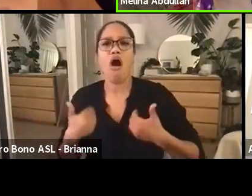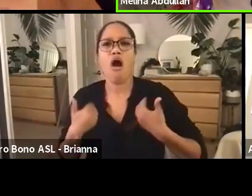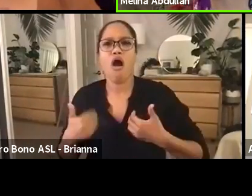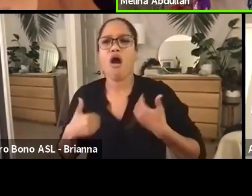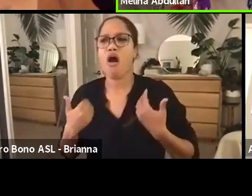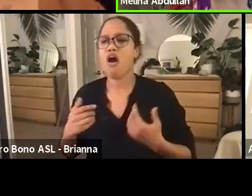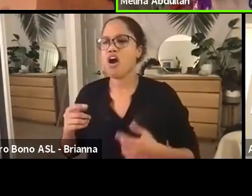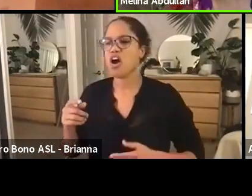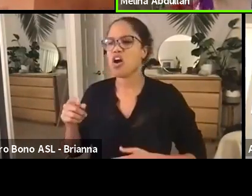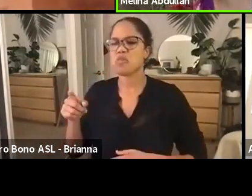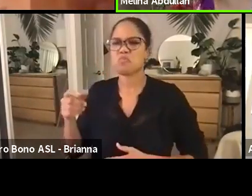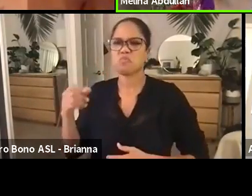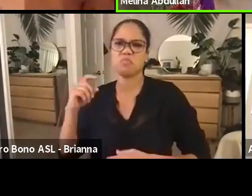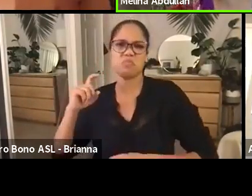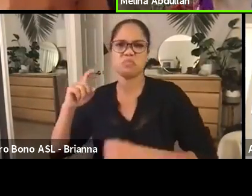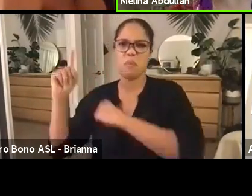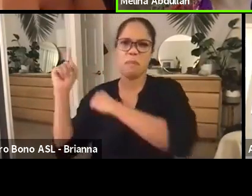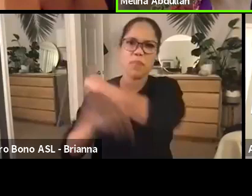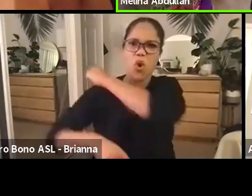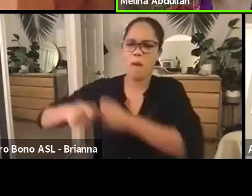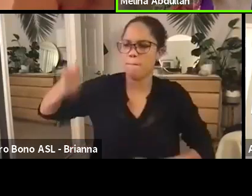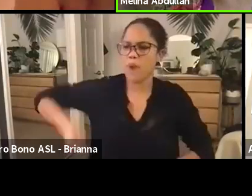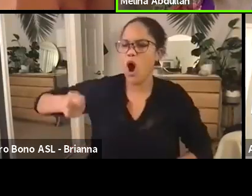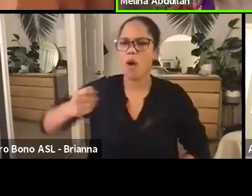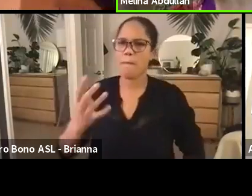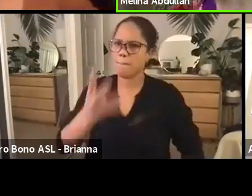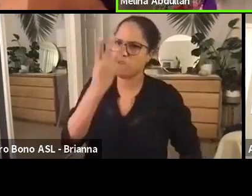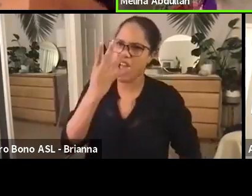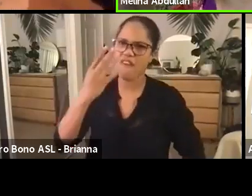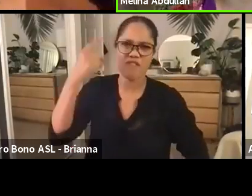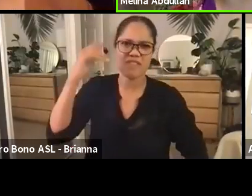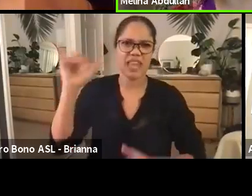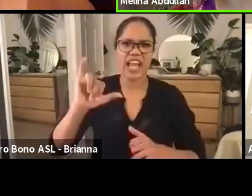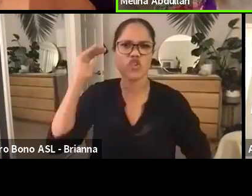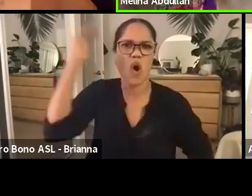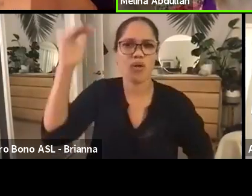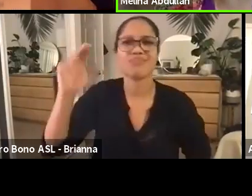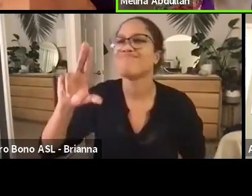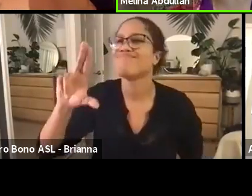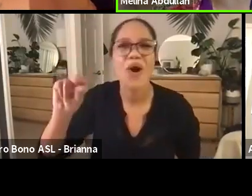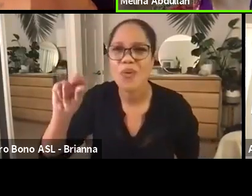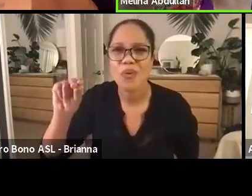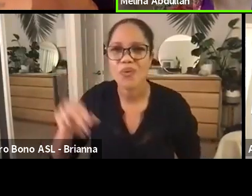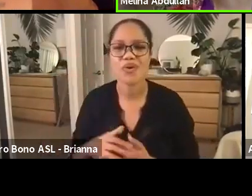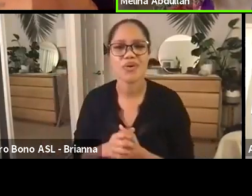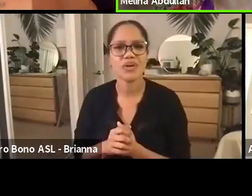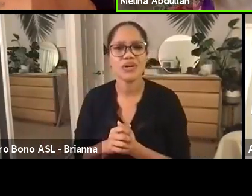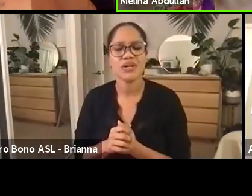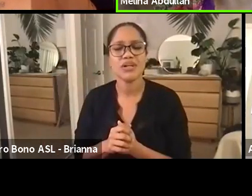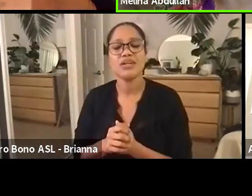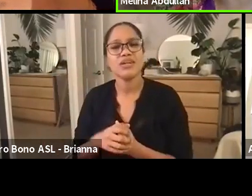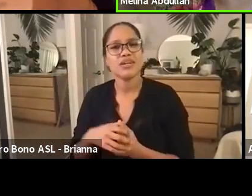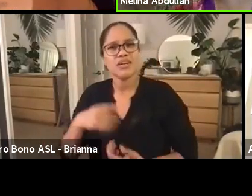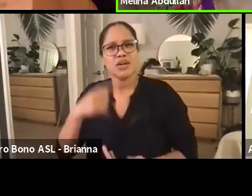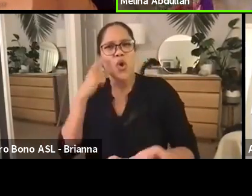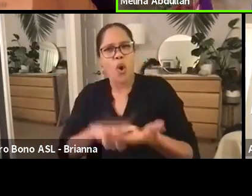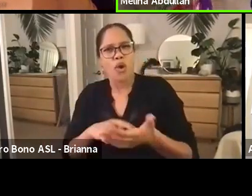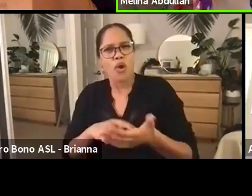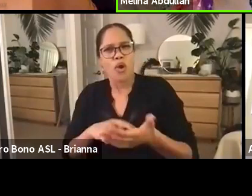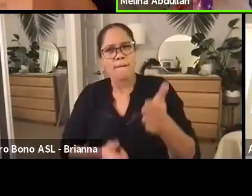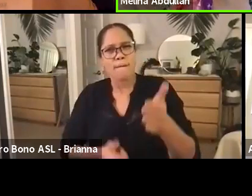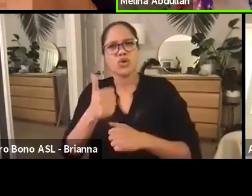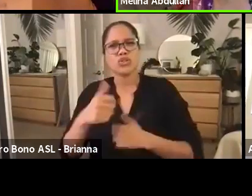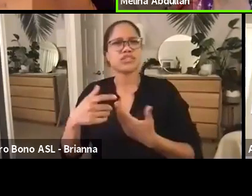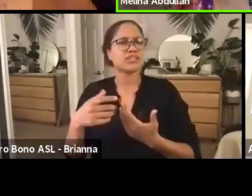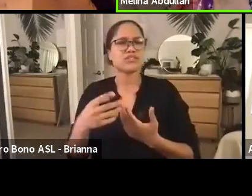going to undo the death penalty that only prosecutes black and brown folks, right? And so